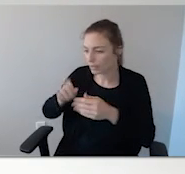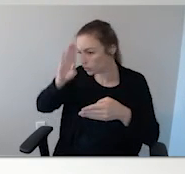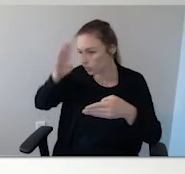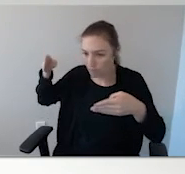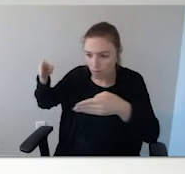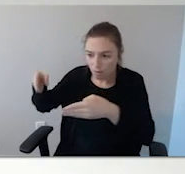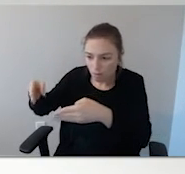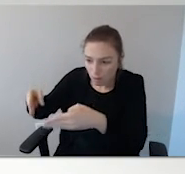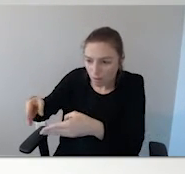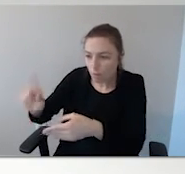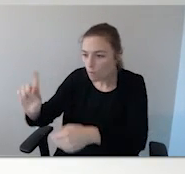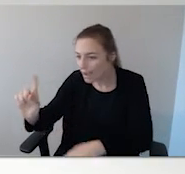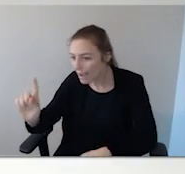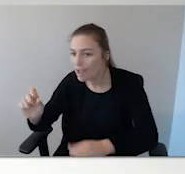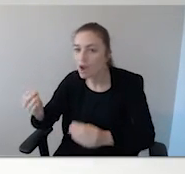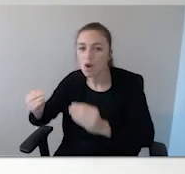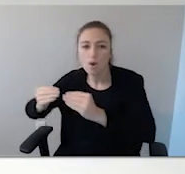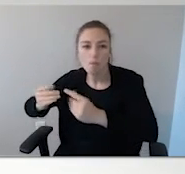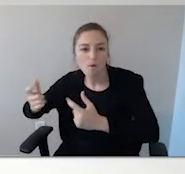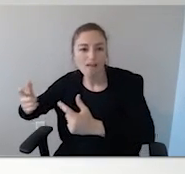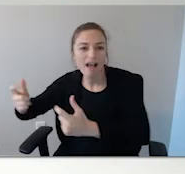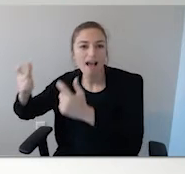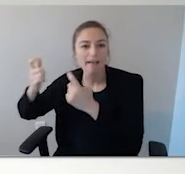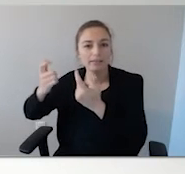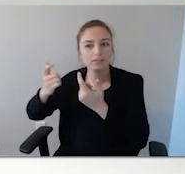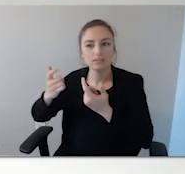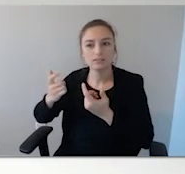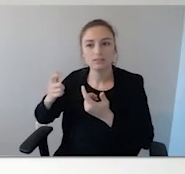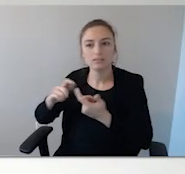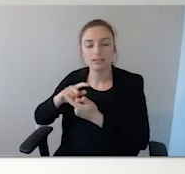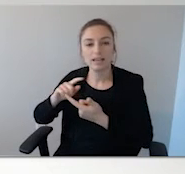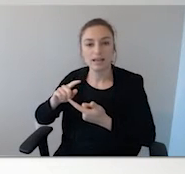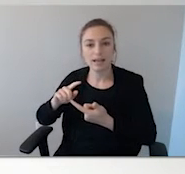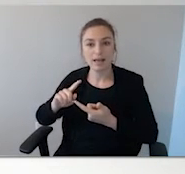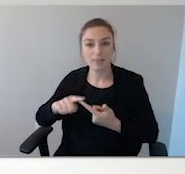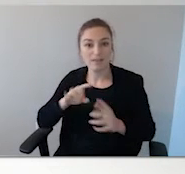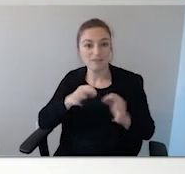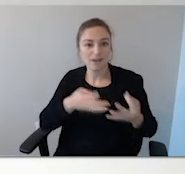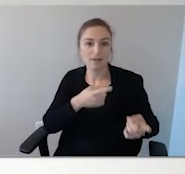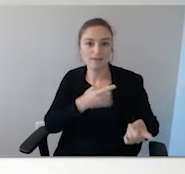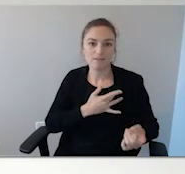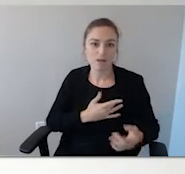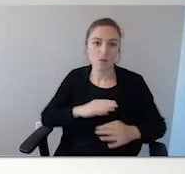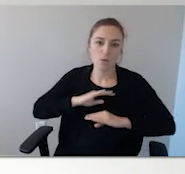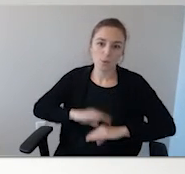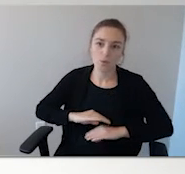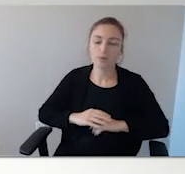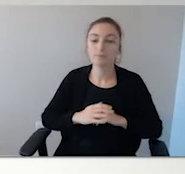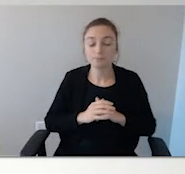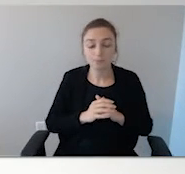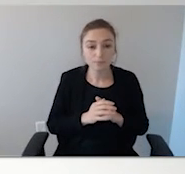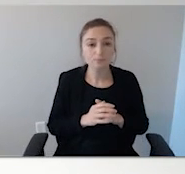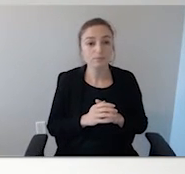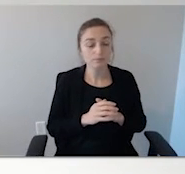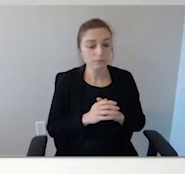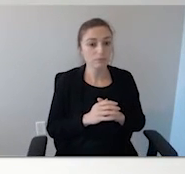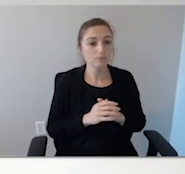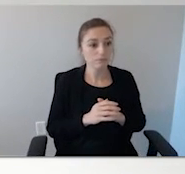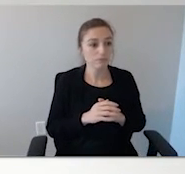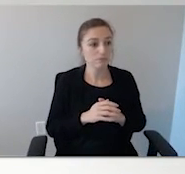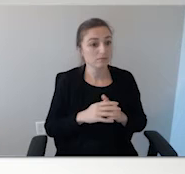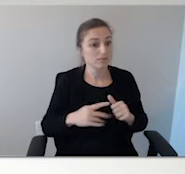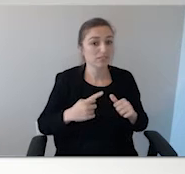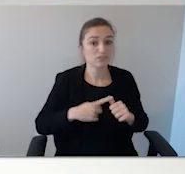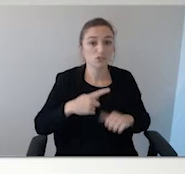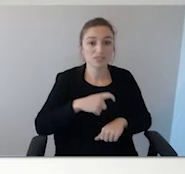make it a little faster, give that extra peace of mind to caregivers. Of course, when Project Lifesaver came to Lynchburg Sheriff's Office, and